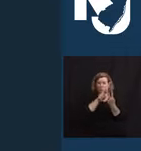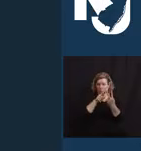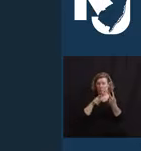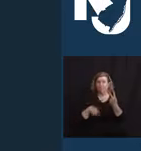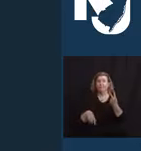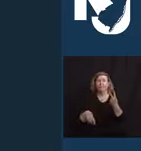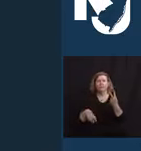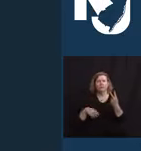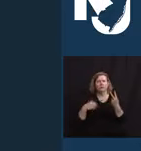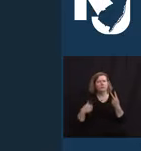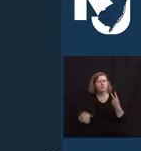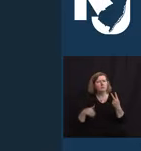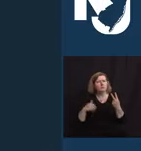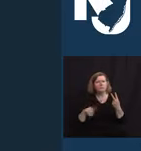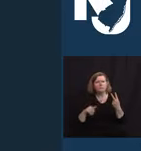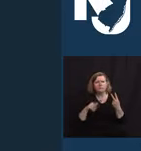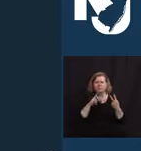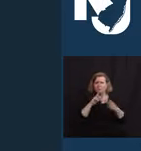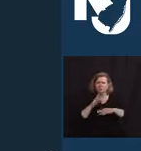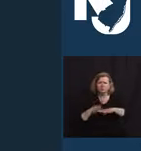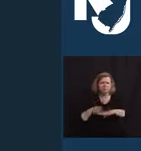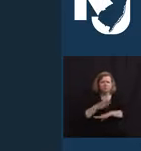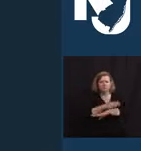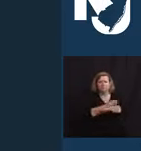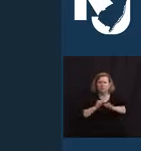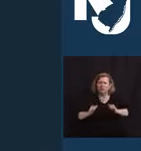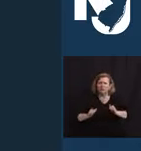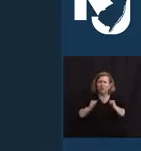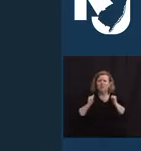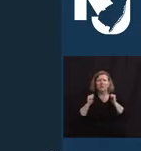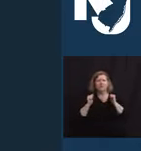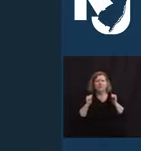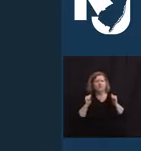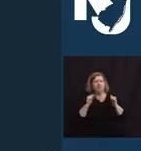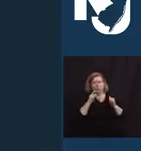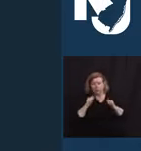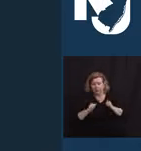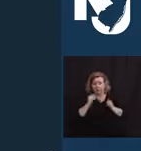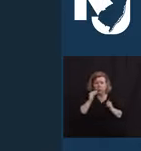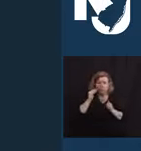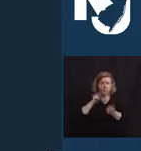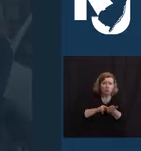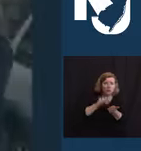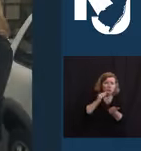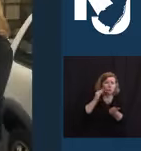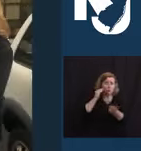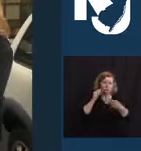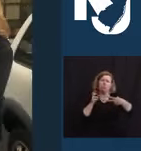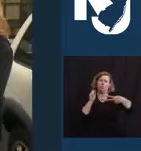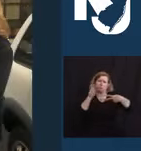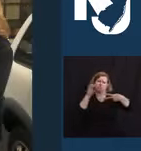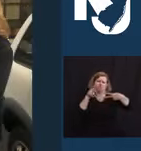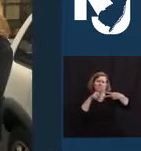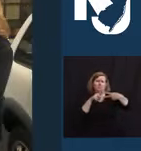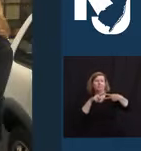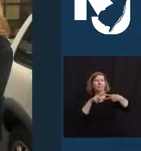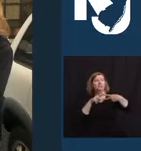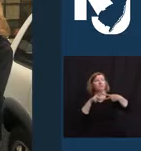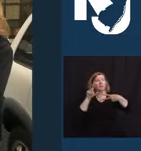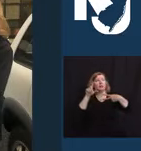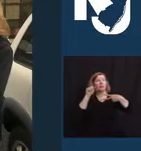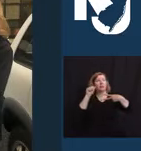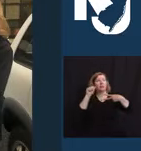a difference in the lives of residents in our nursing homes. First up, on the left, Lakeisha Leach